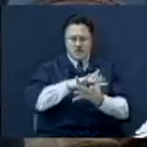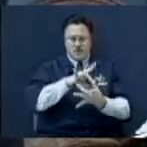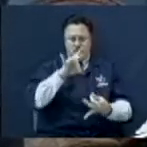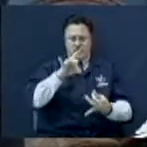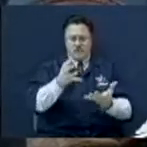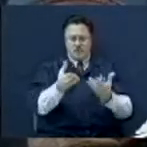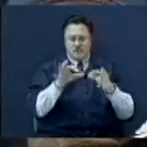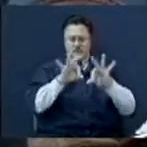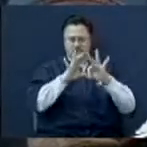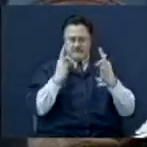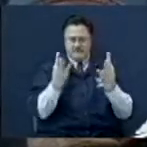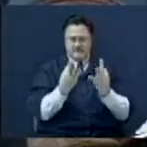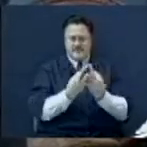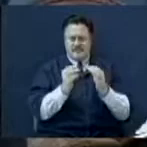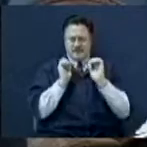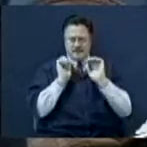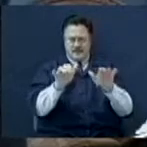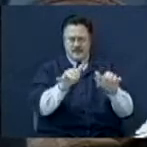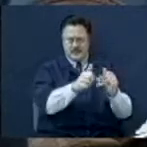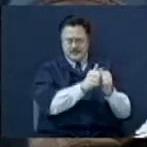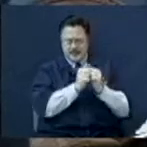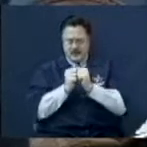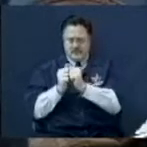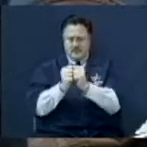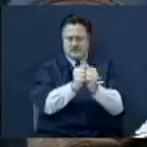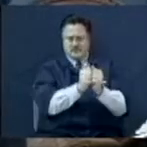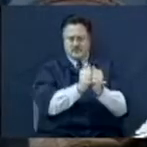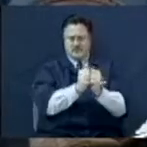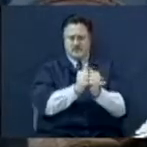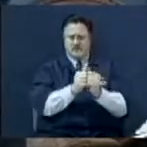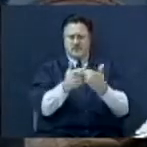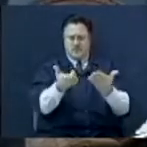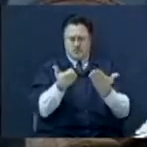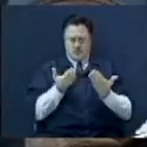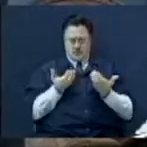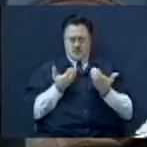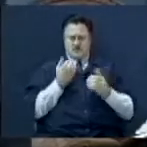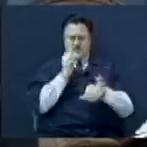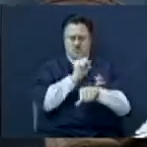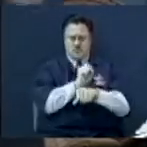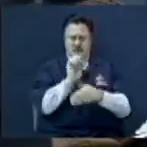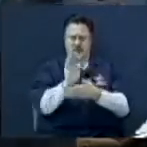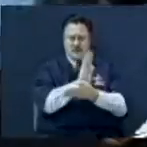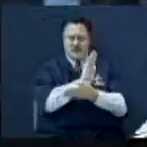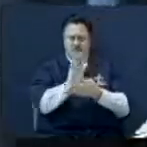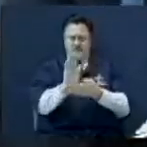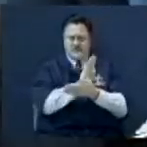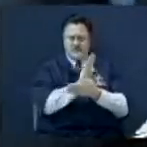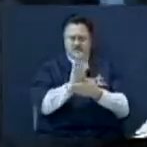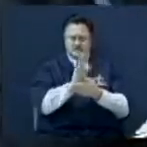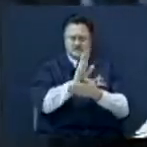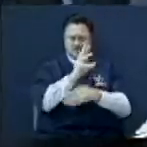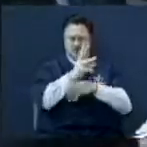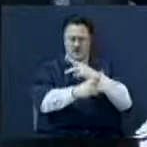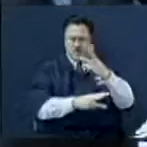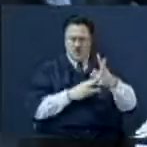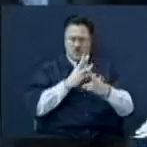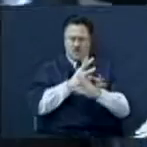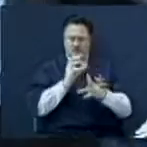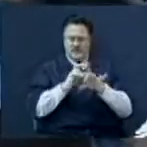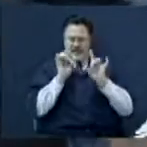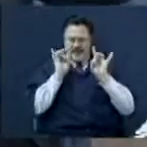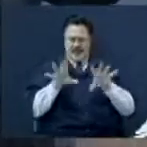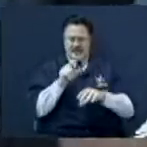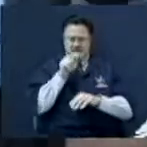to stay put, you get full of the Holy Ghost. You want to operate out in a business world, in a business climate that hates you and